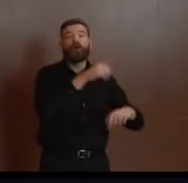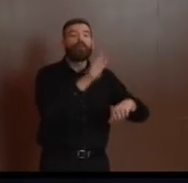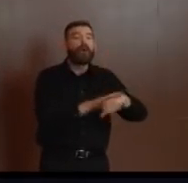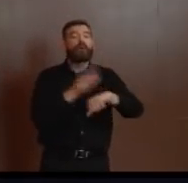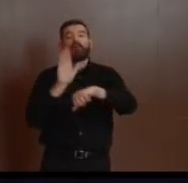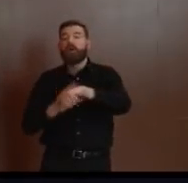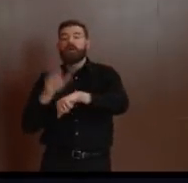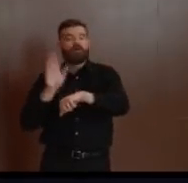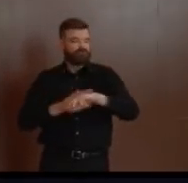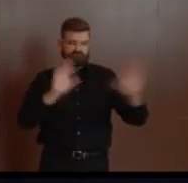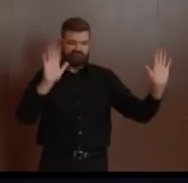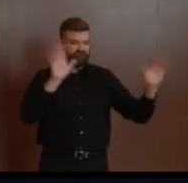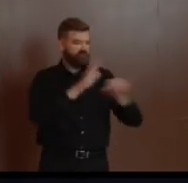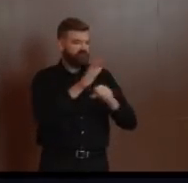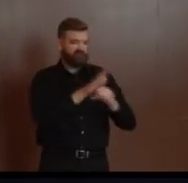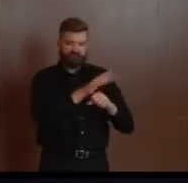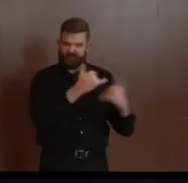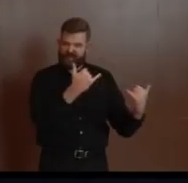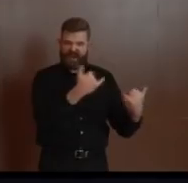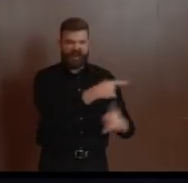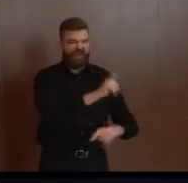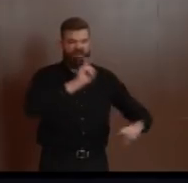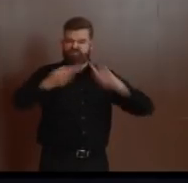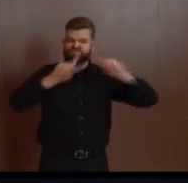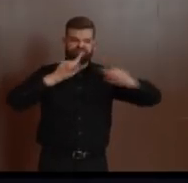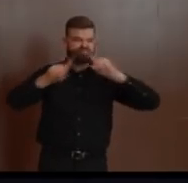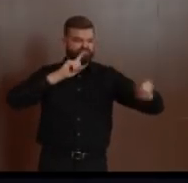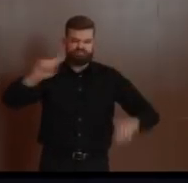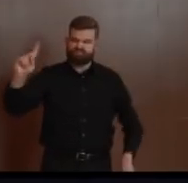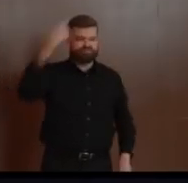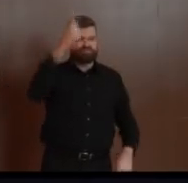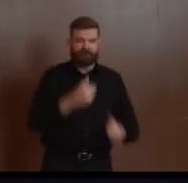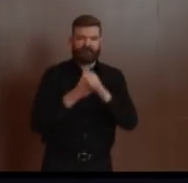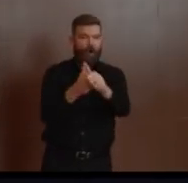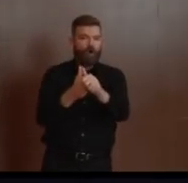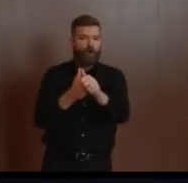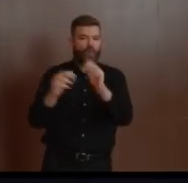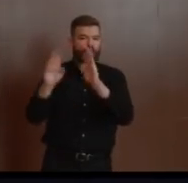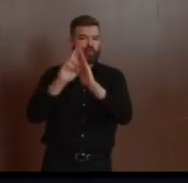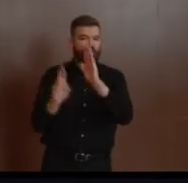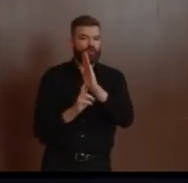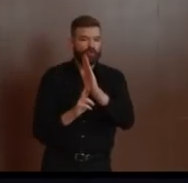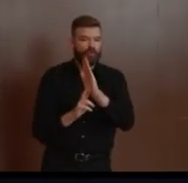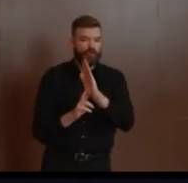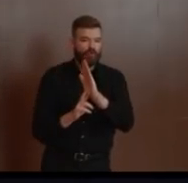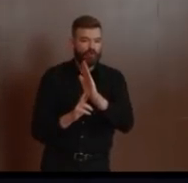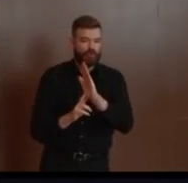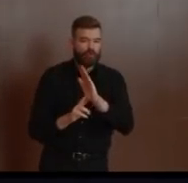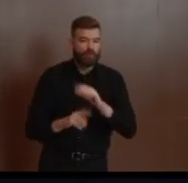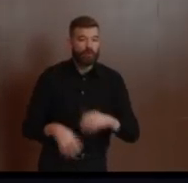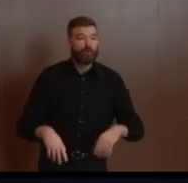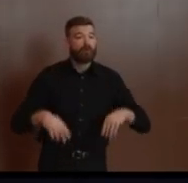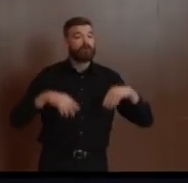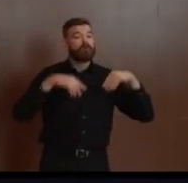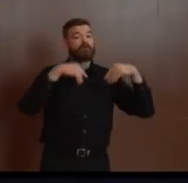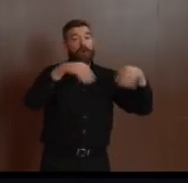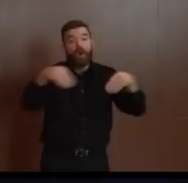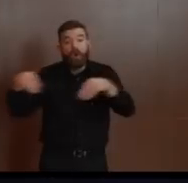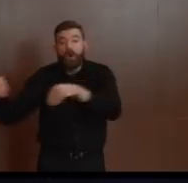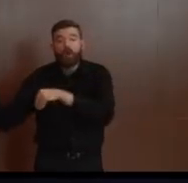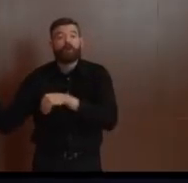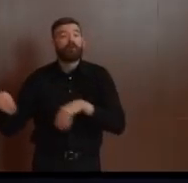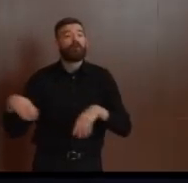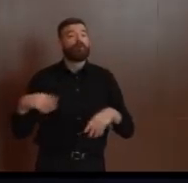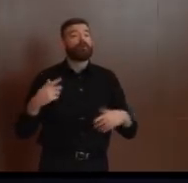us is here. So if you're a retail store or an entertainment center and you stay open, or if you're a bar and you keep